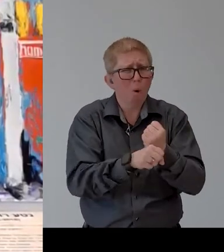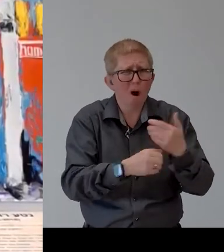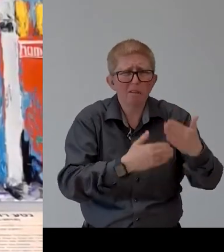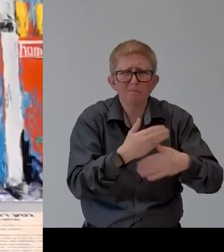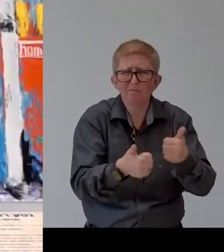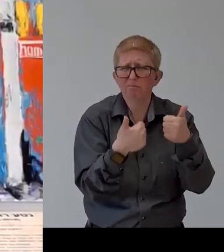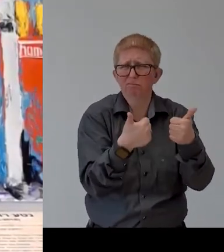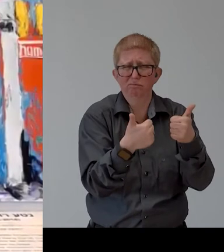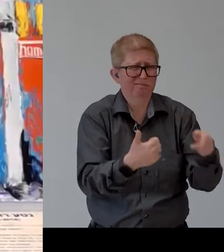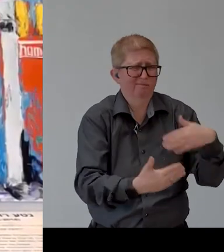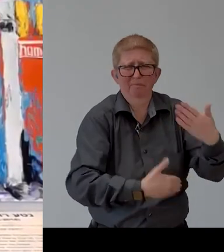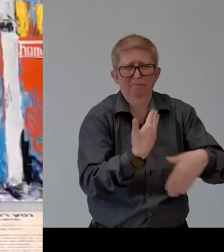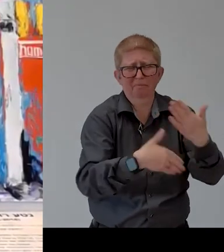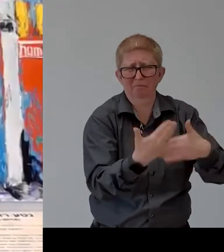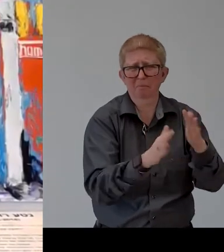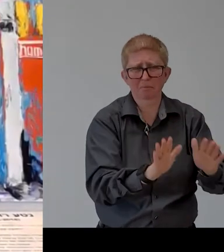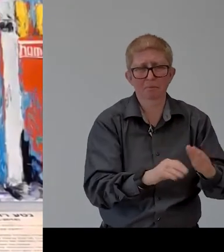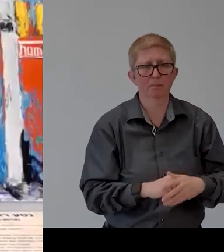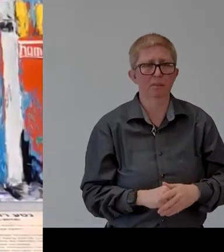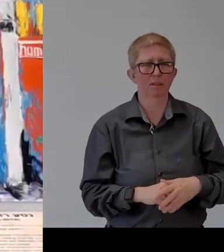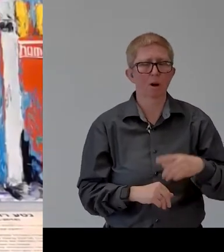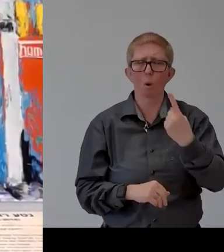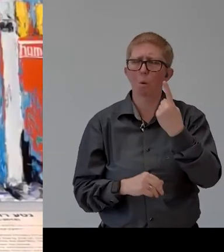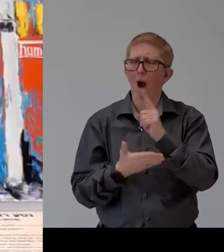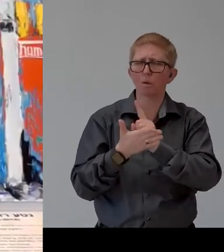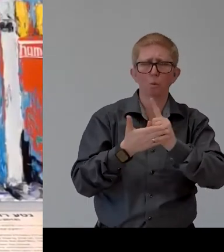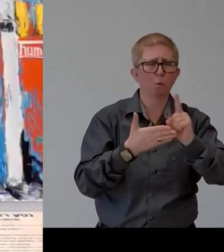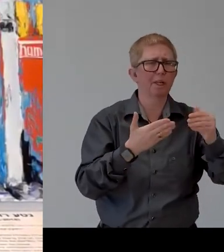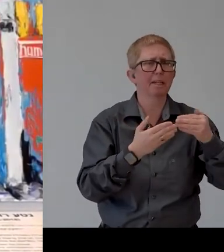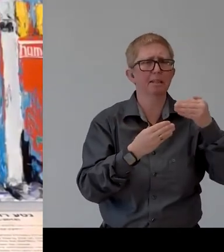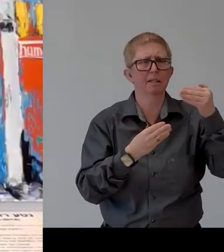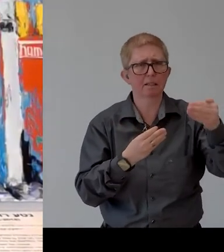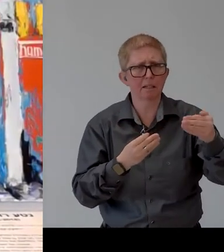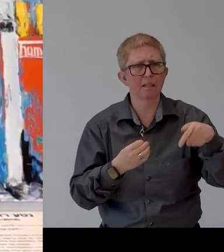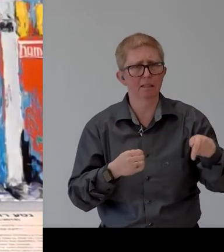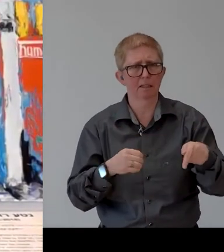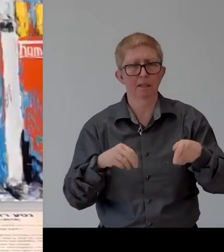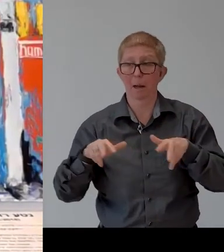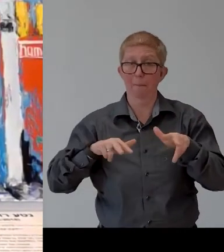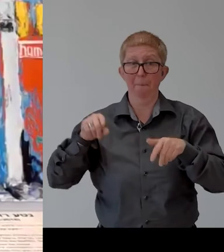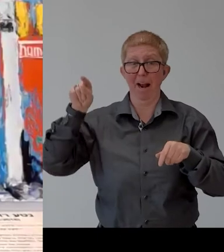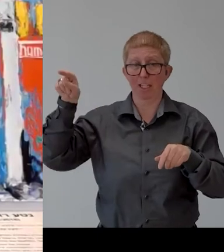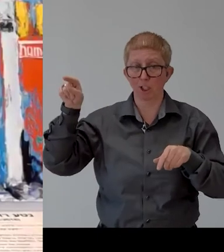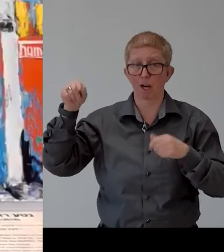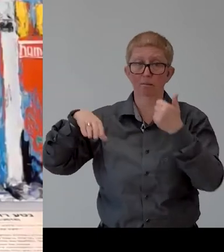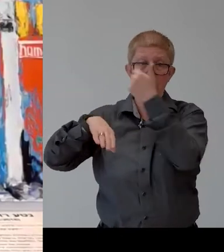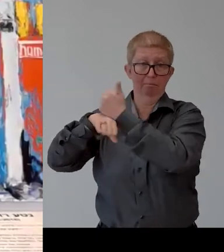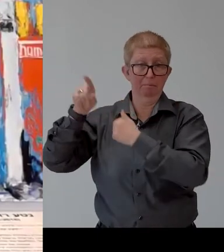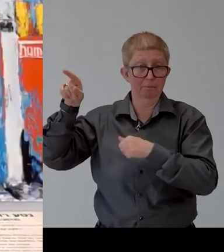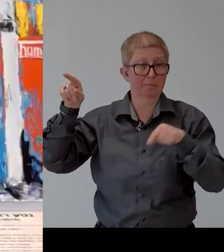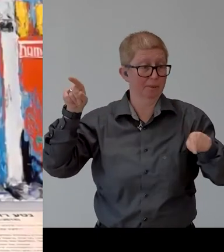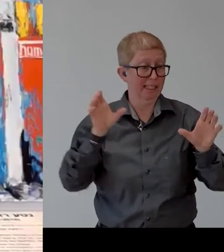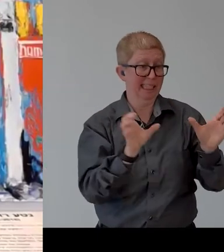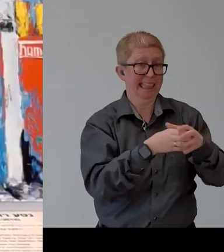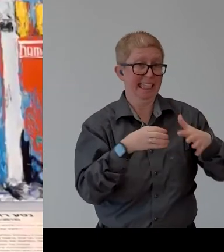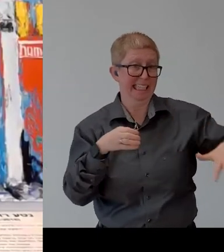after a week or so the manager spoke to the manager of the team that this uh guy was part of and